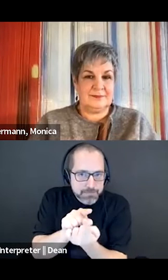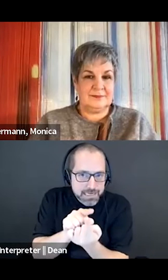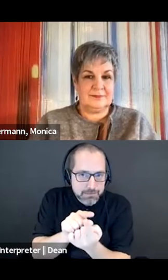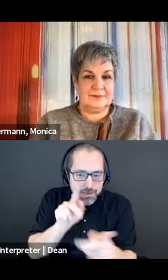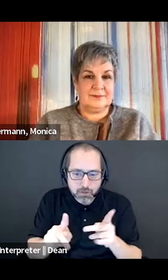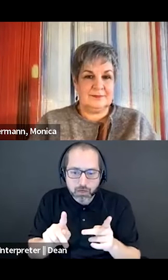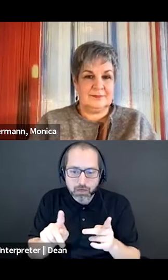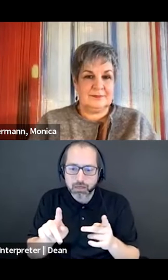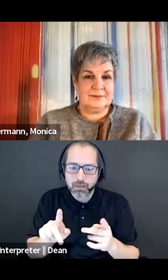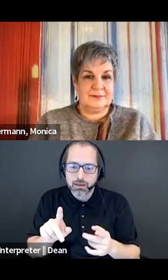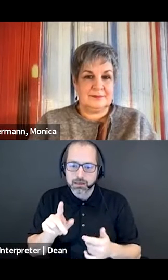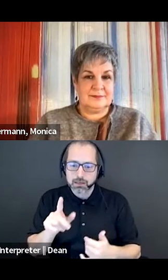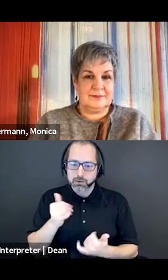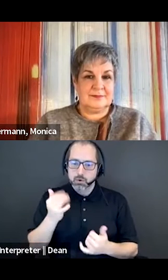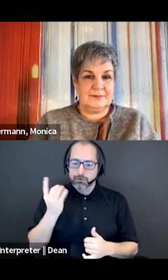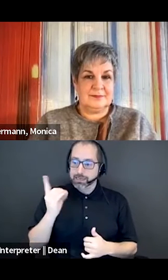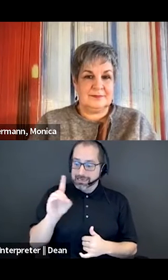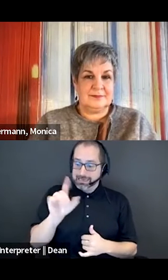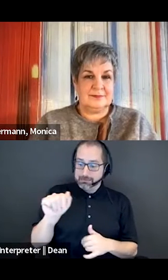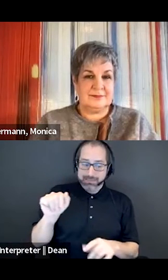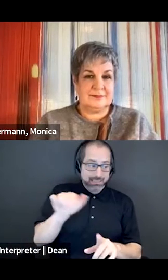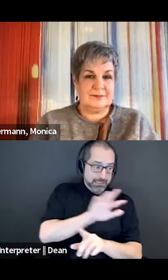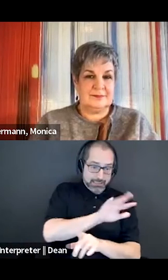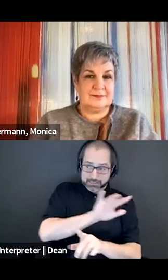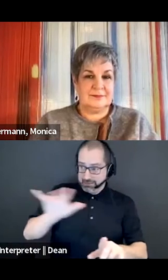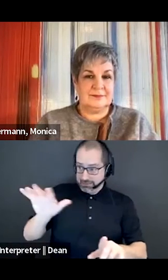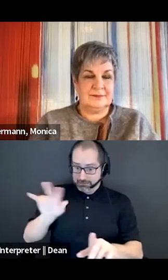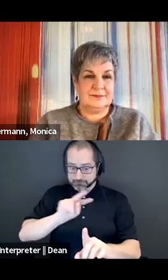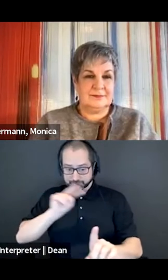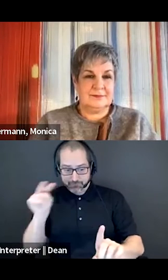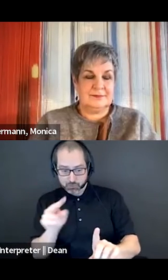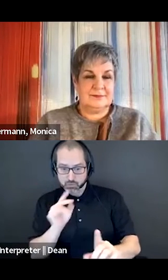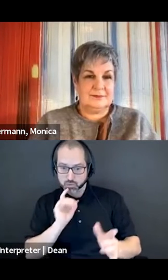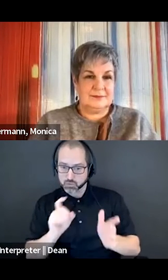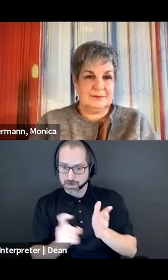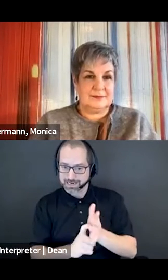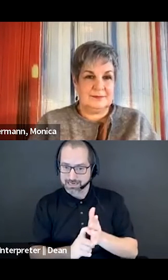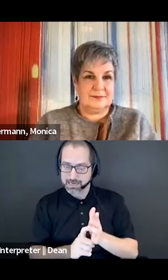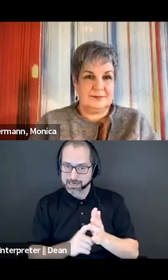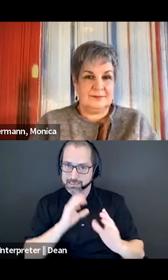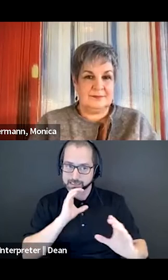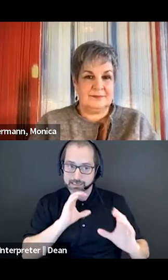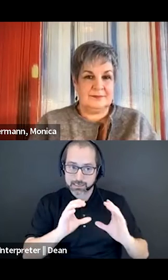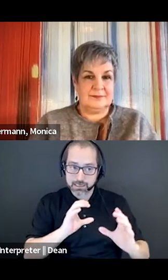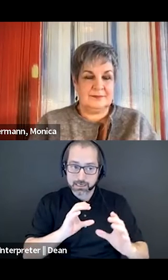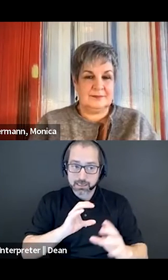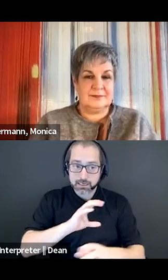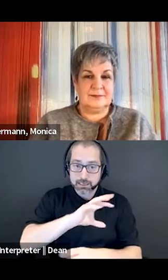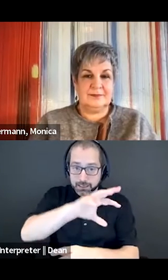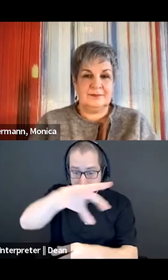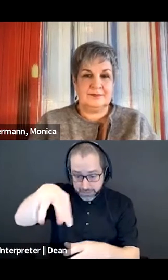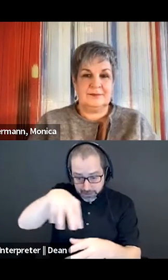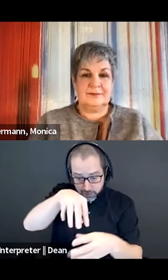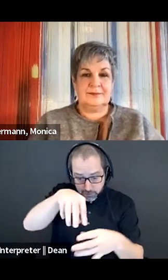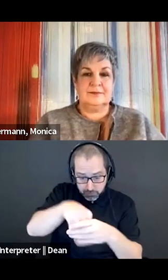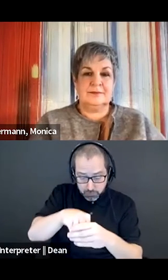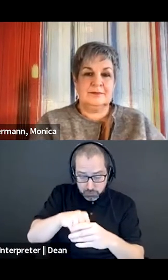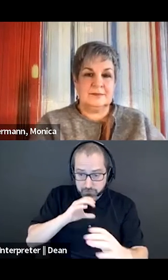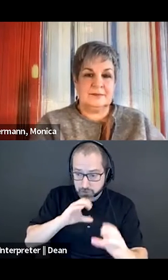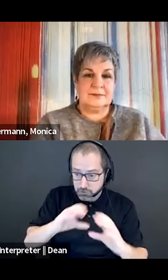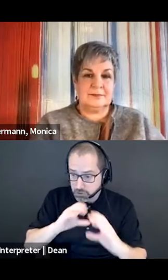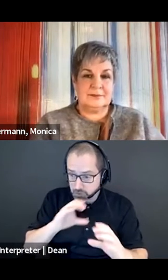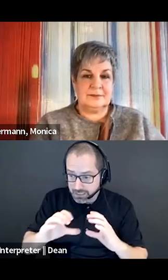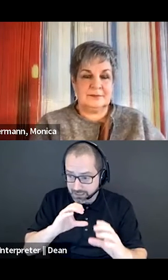disability lens to that perspective and recognizing that, you know, inclusive communications, specifically